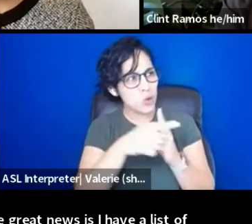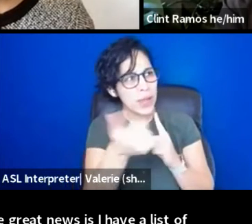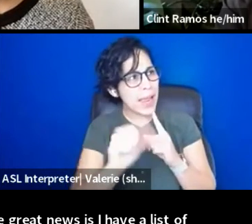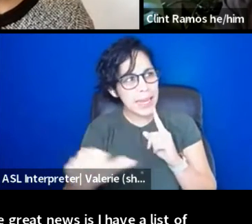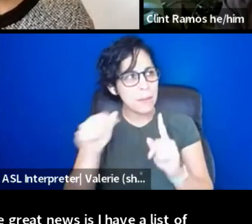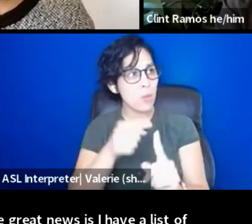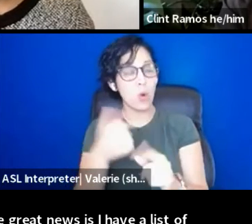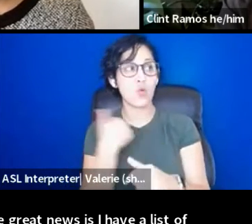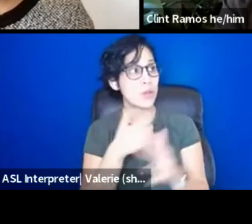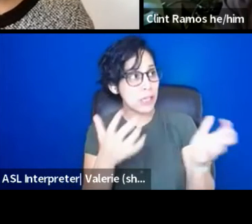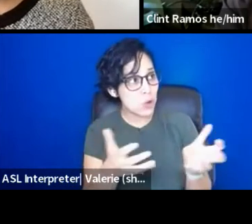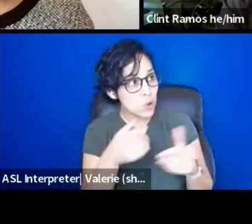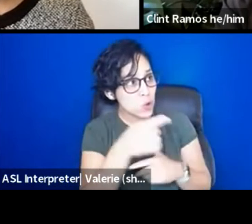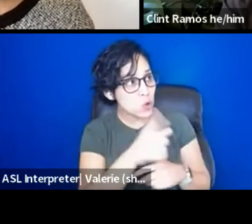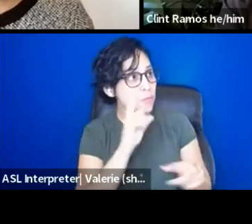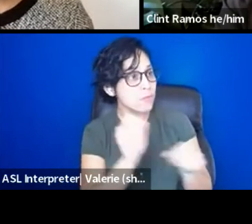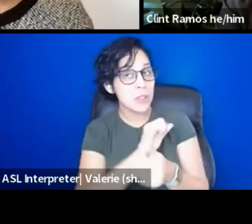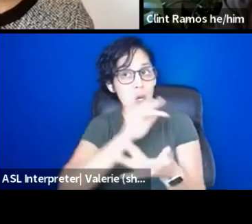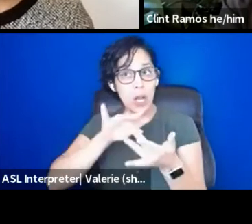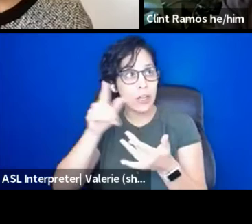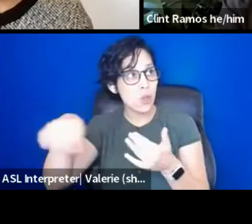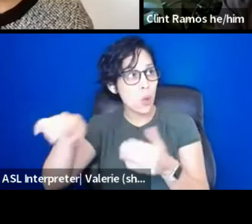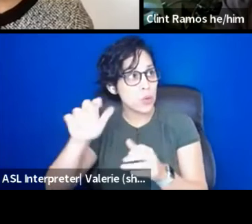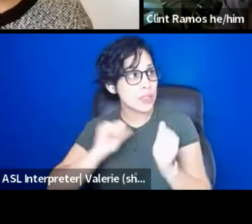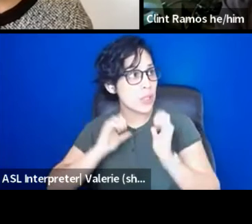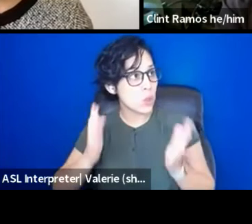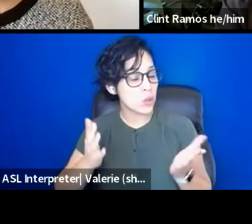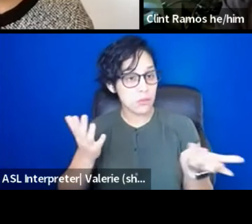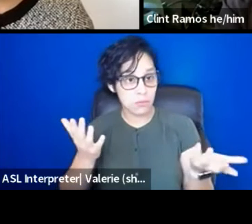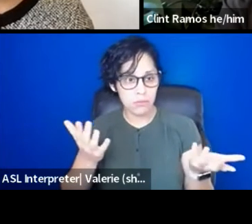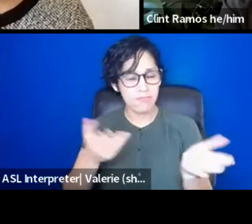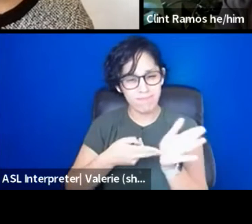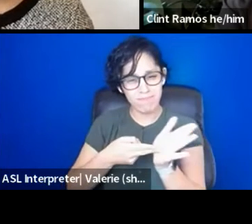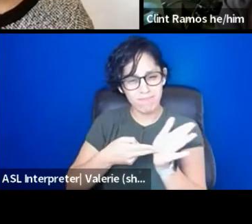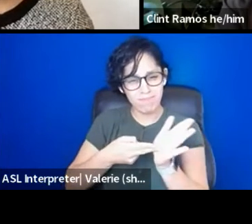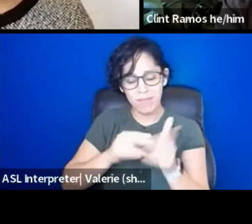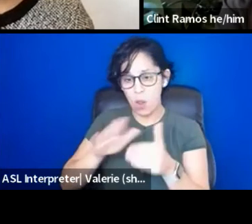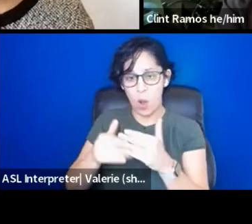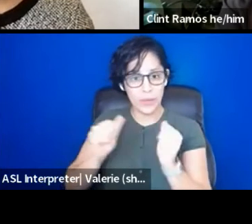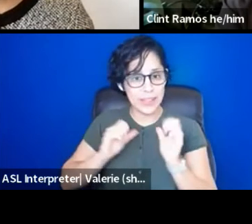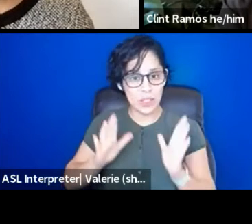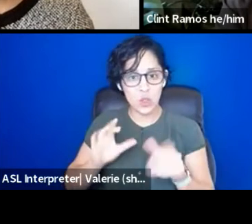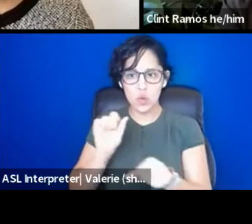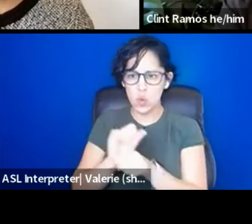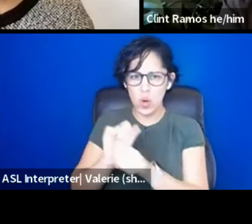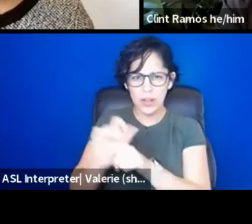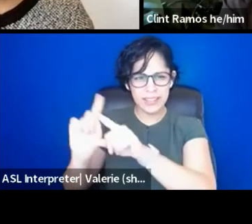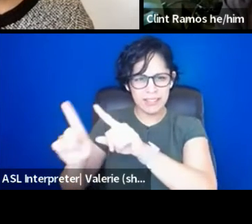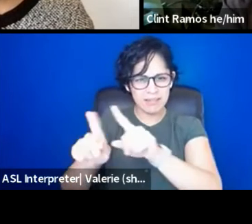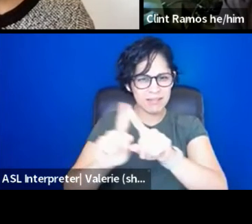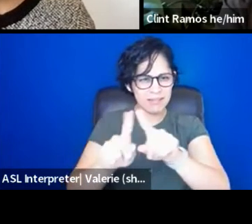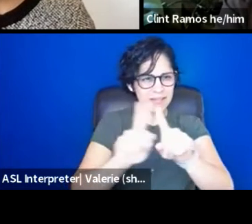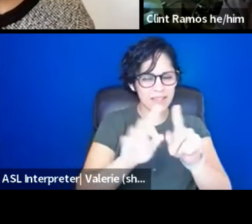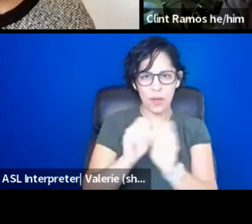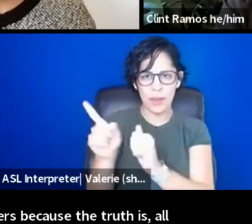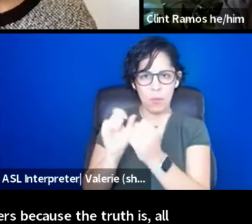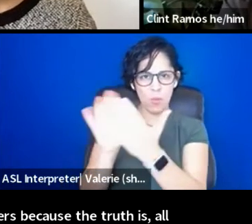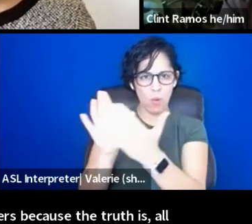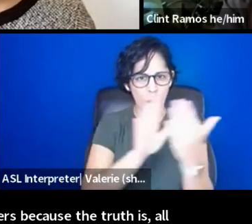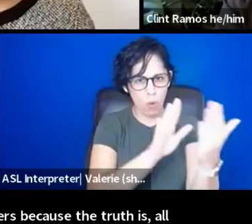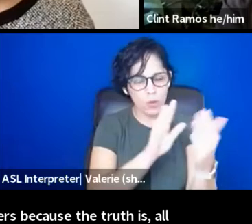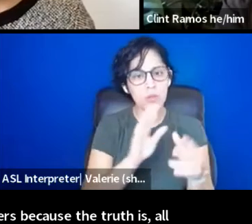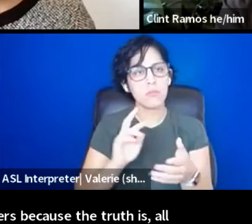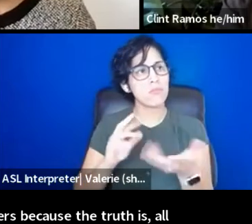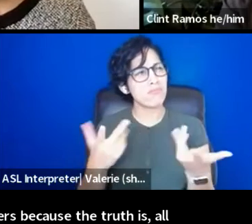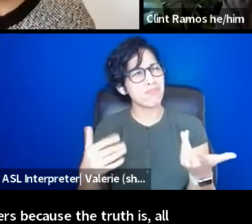We encourage you to contact those theaters because the truth is all theaters work differently from one another. It's, you know, it's